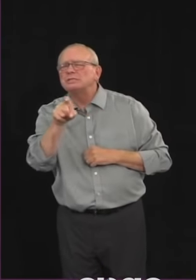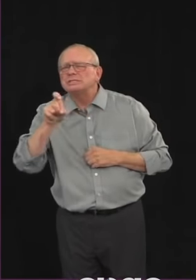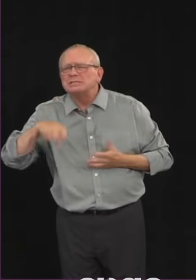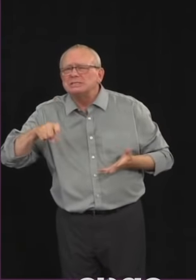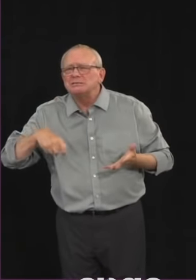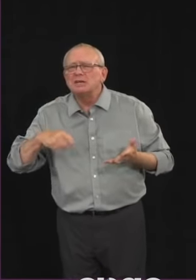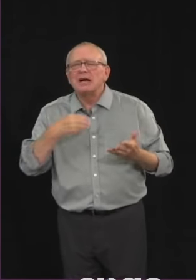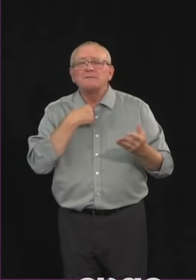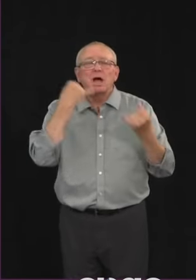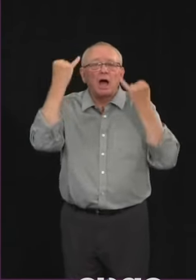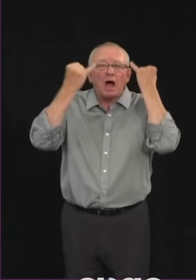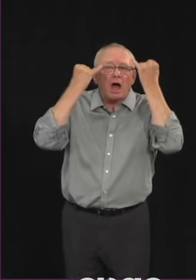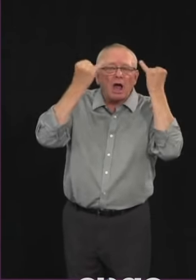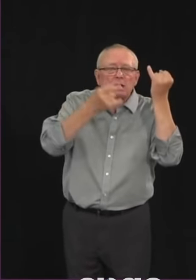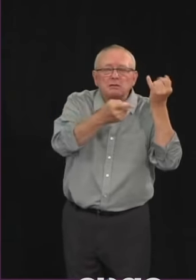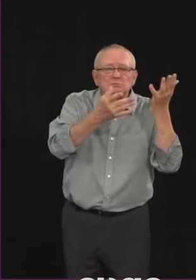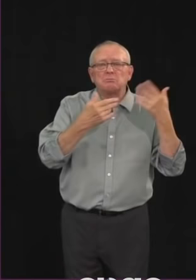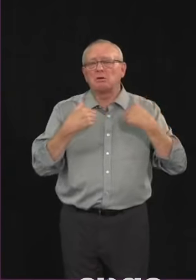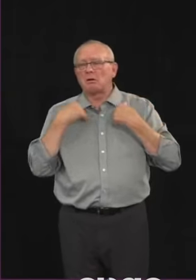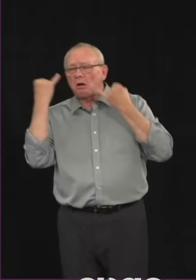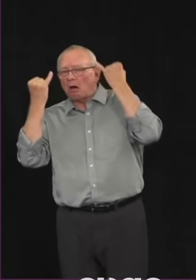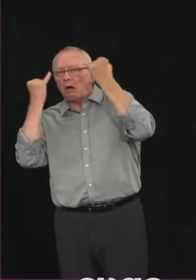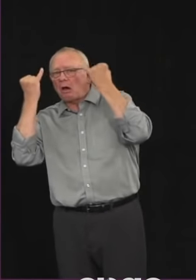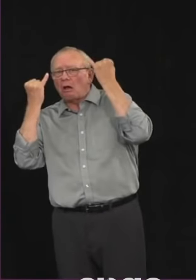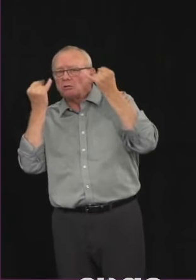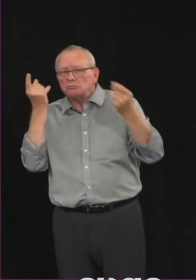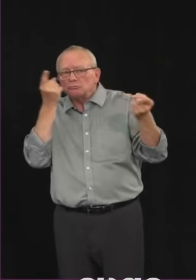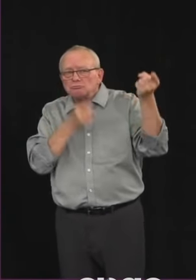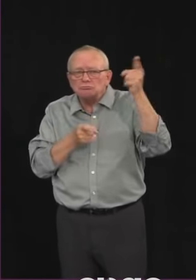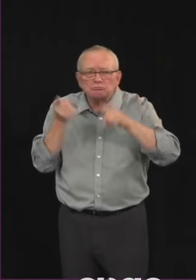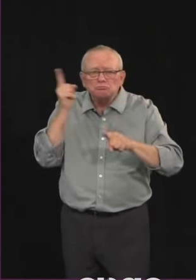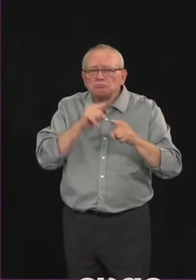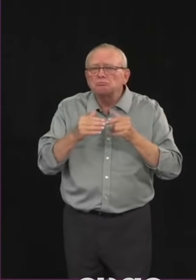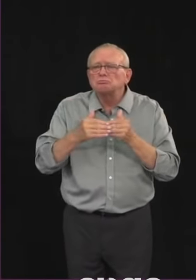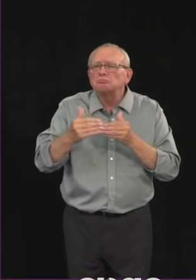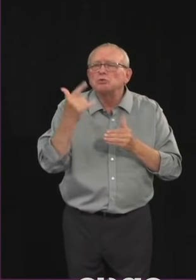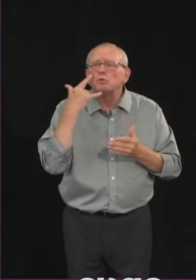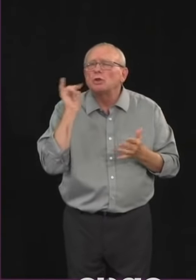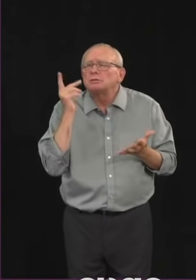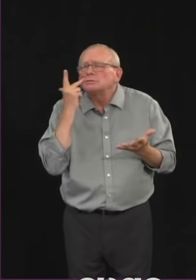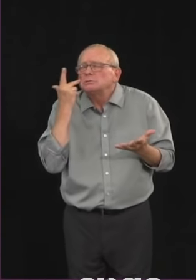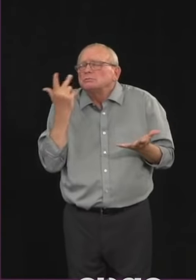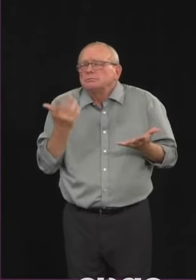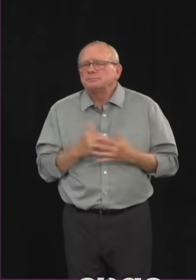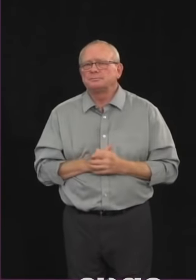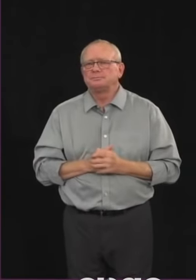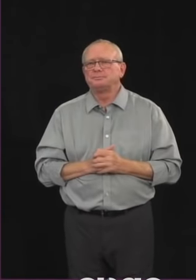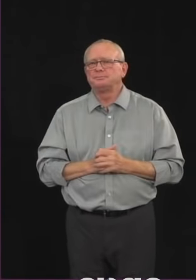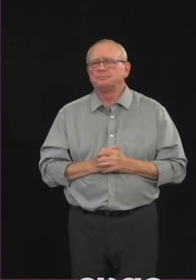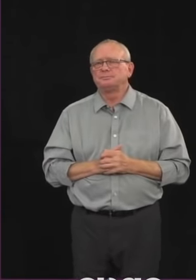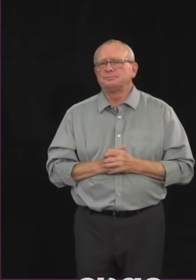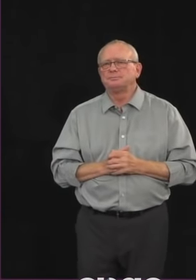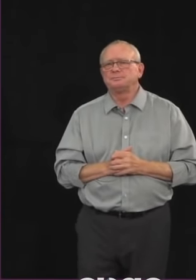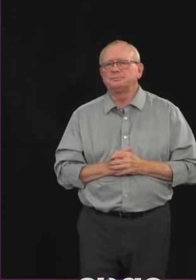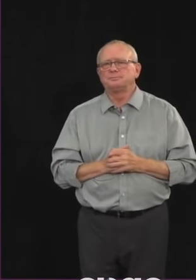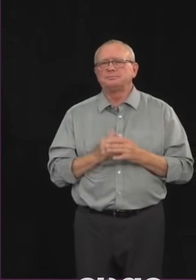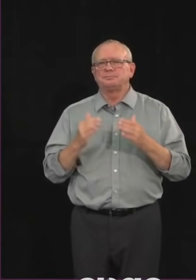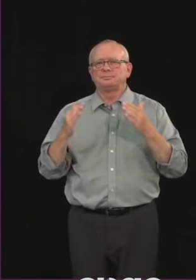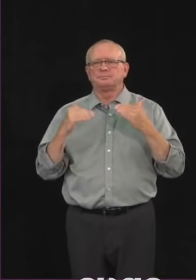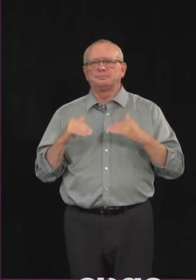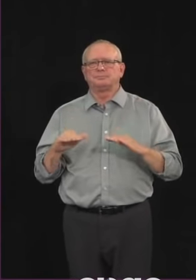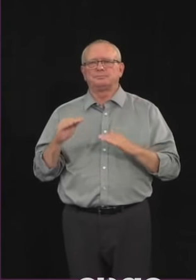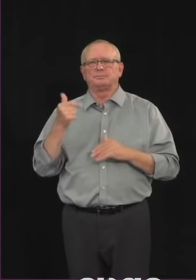are locally appropriate operator can you please put through the next caller yes carrie tate globe and mail